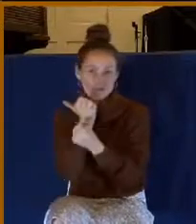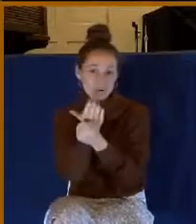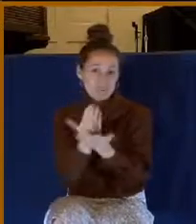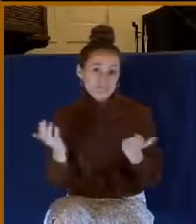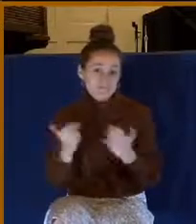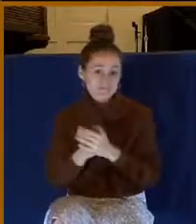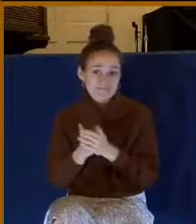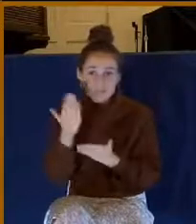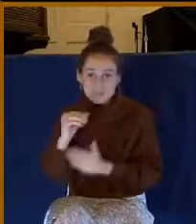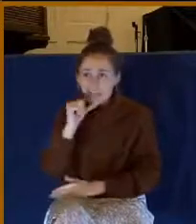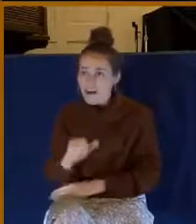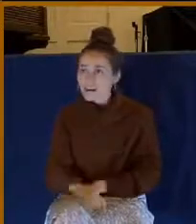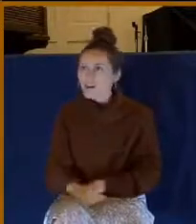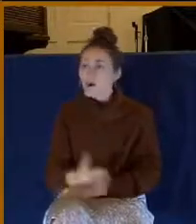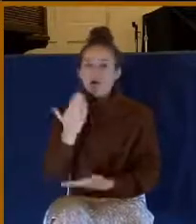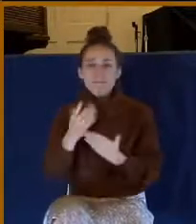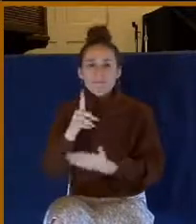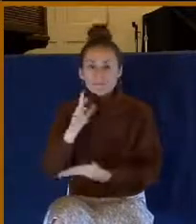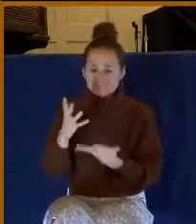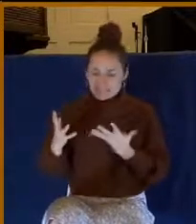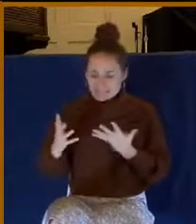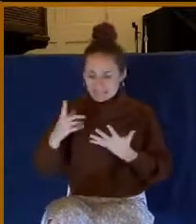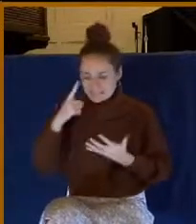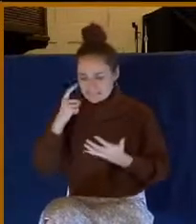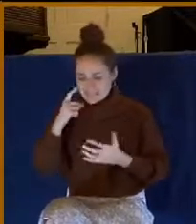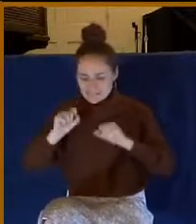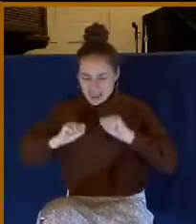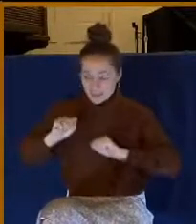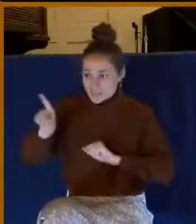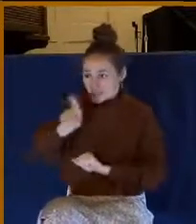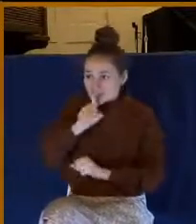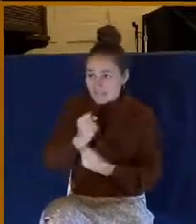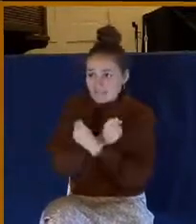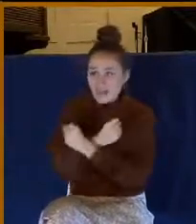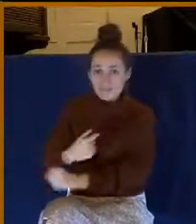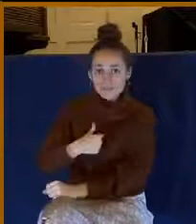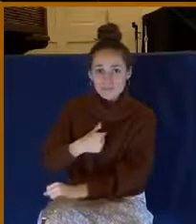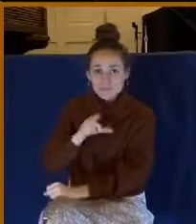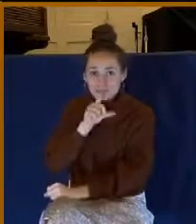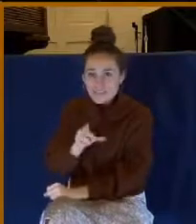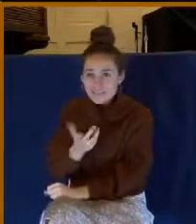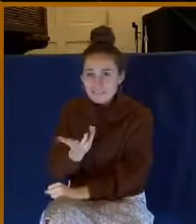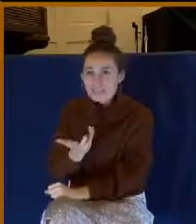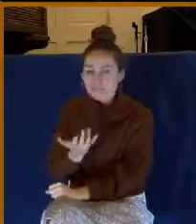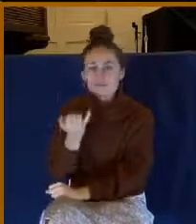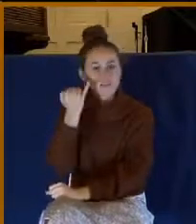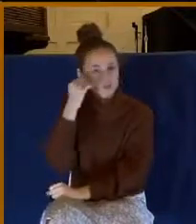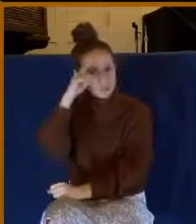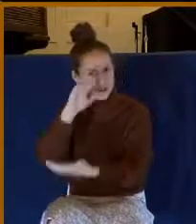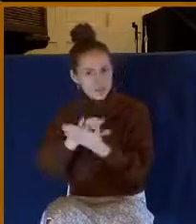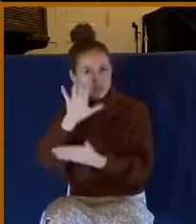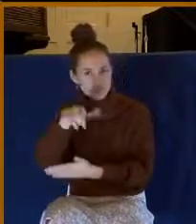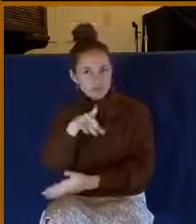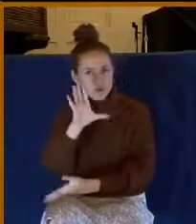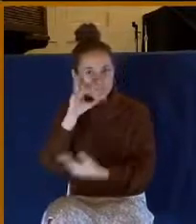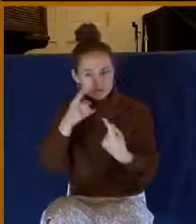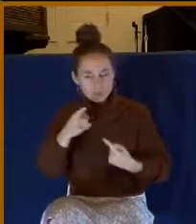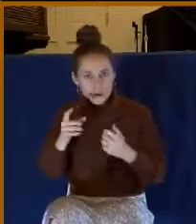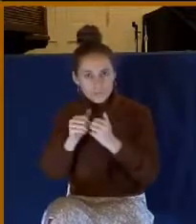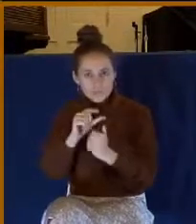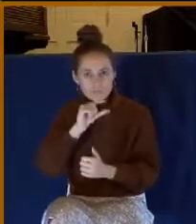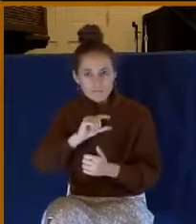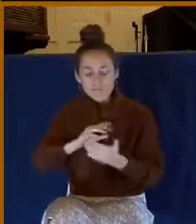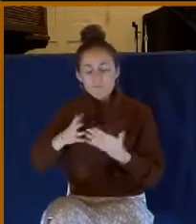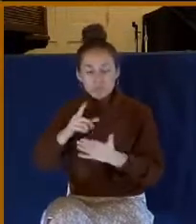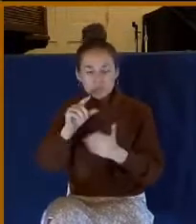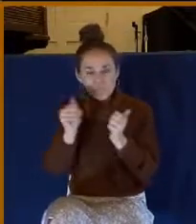Or maybe you're not sure that he really loves you as his own. Friend, if you believe those things, then you're going to struggle with thanksgiving in your heart.